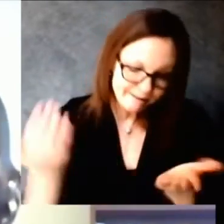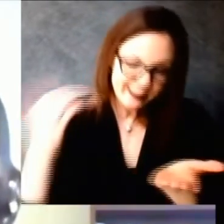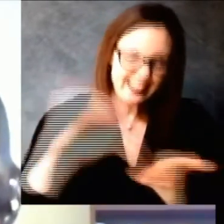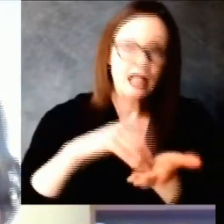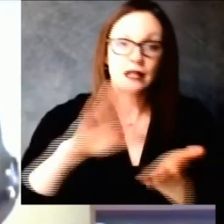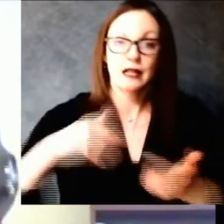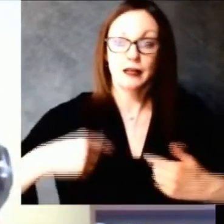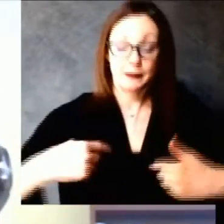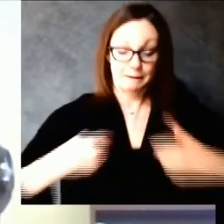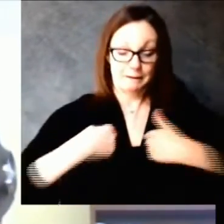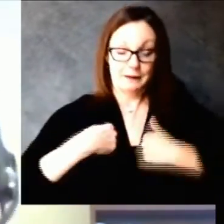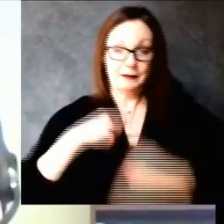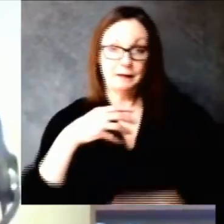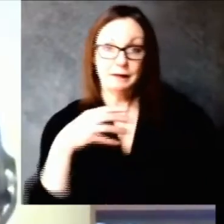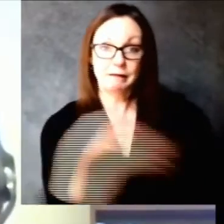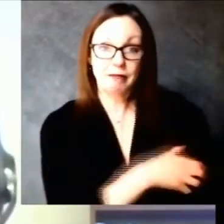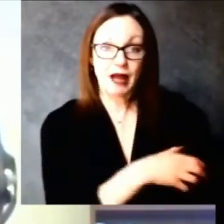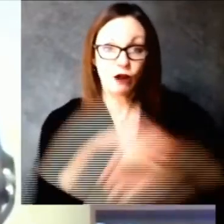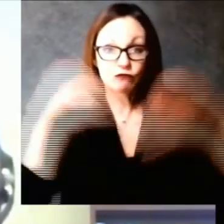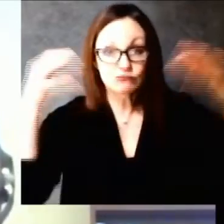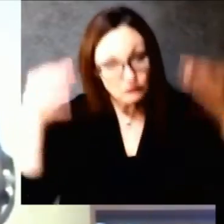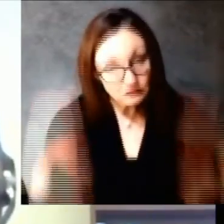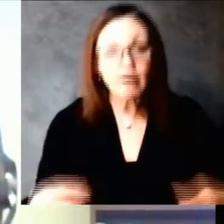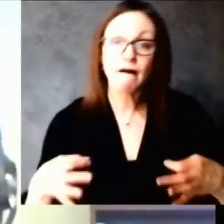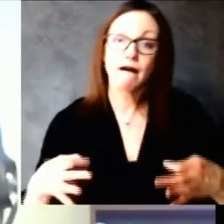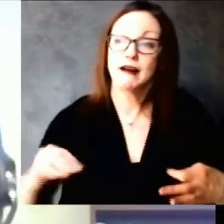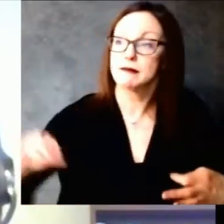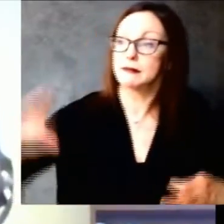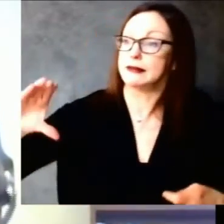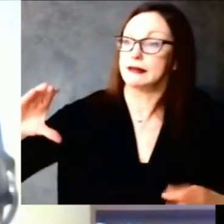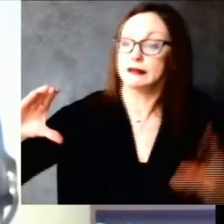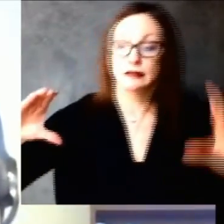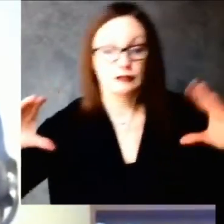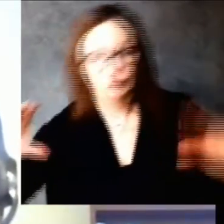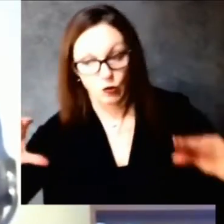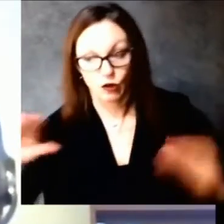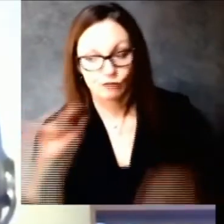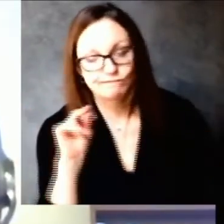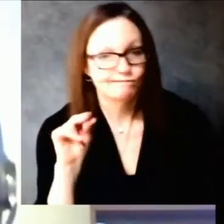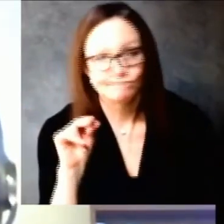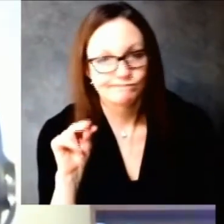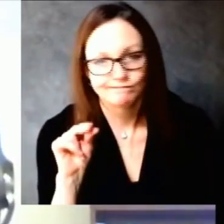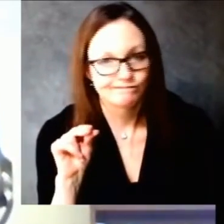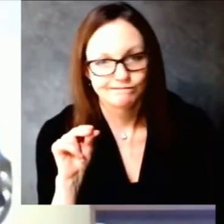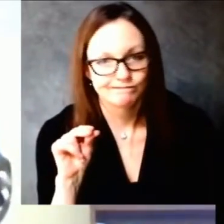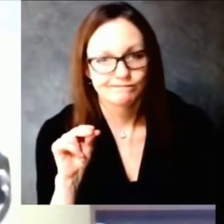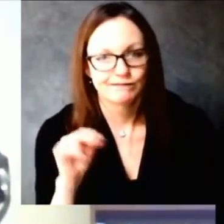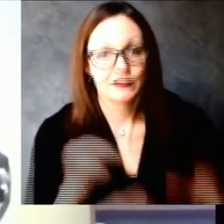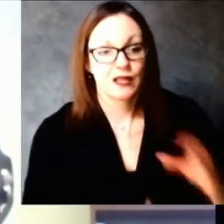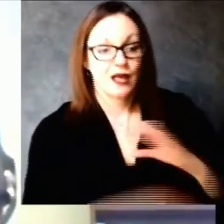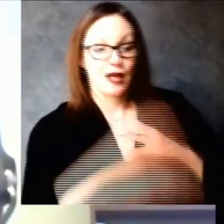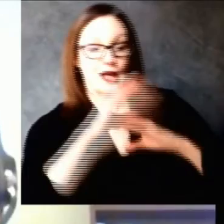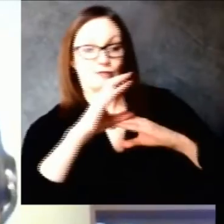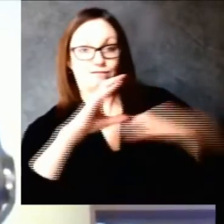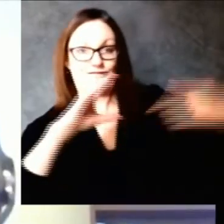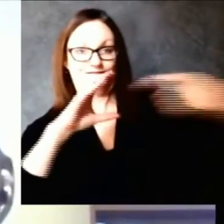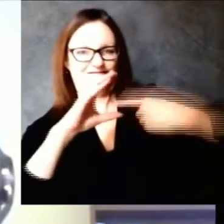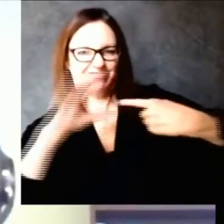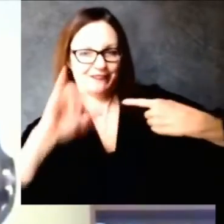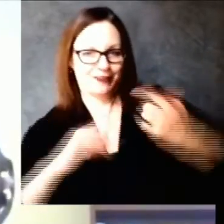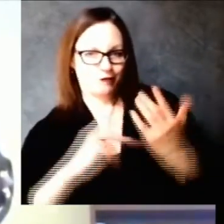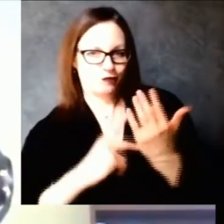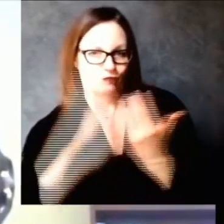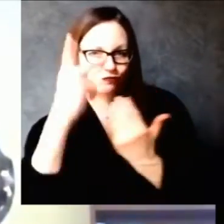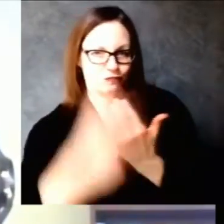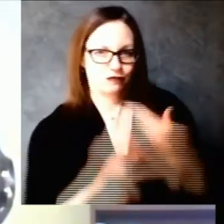the ground in our states who know those neighborhoods and communities working with our local health departments and and partners might